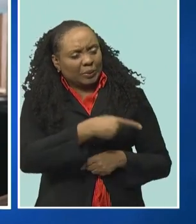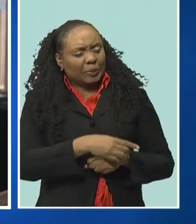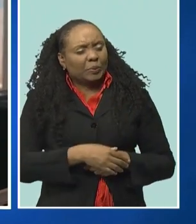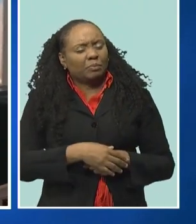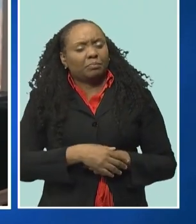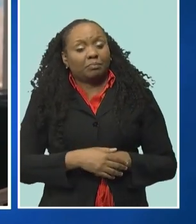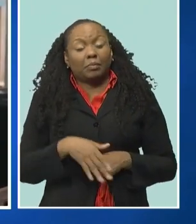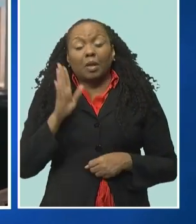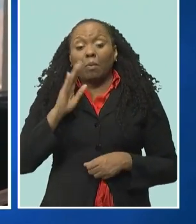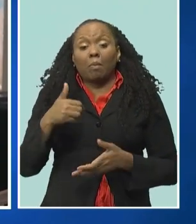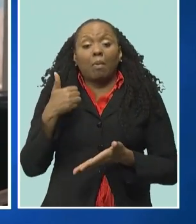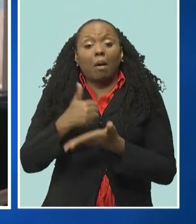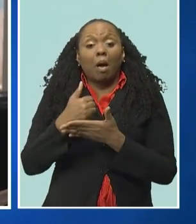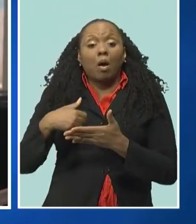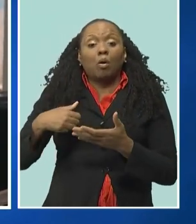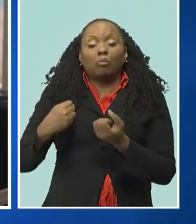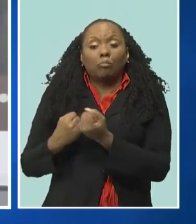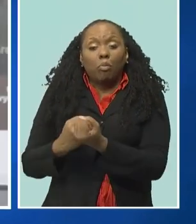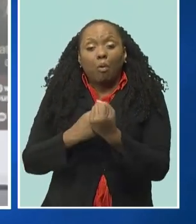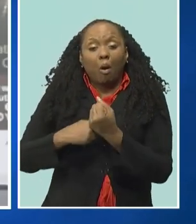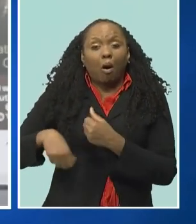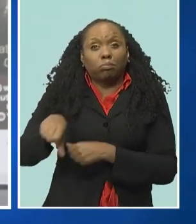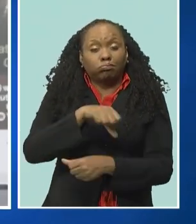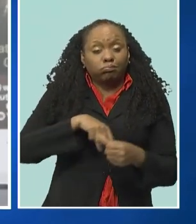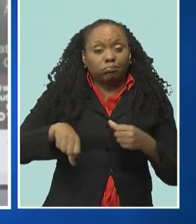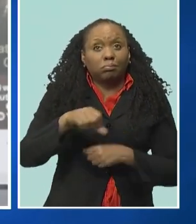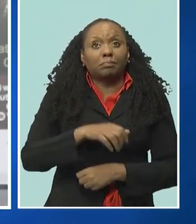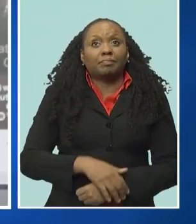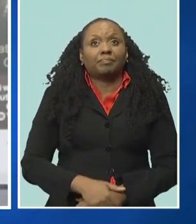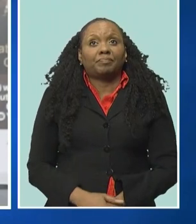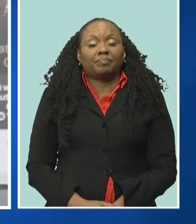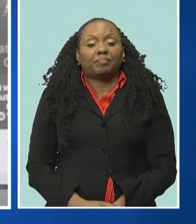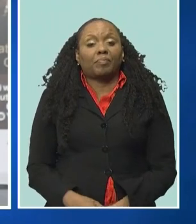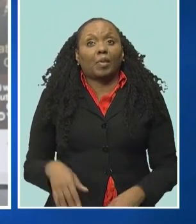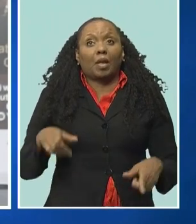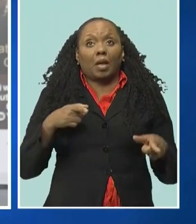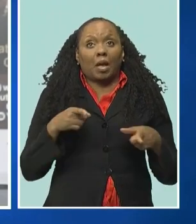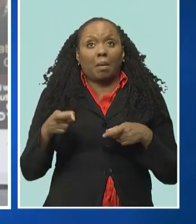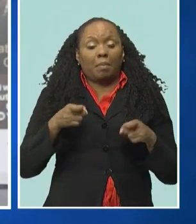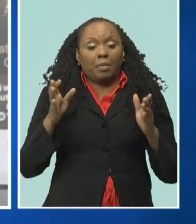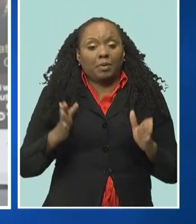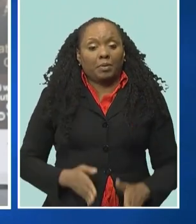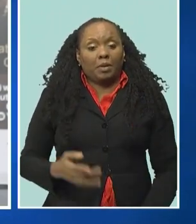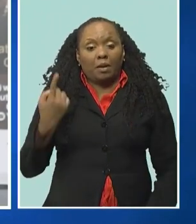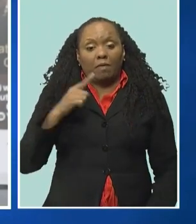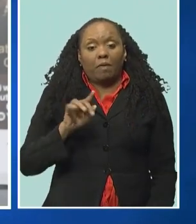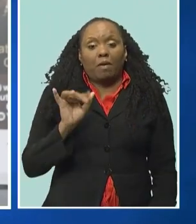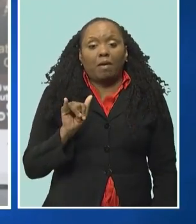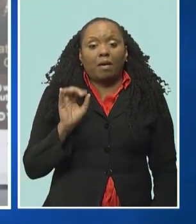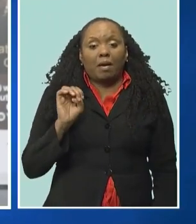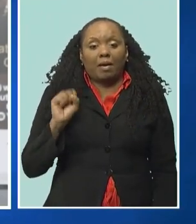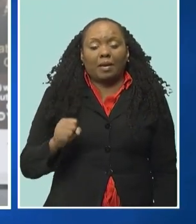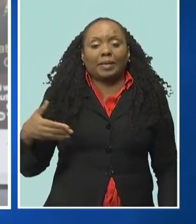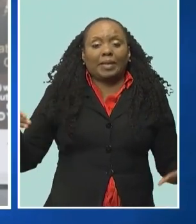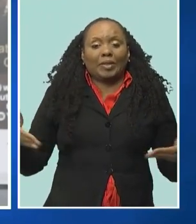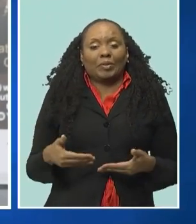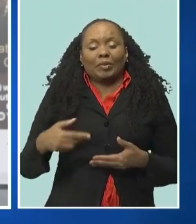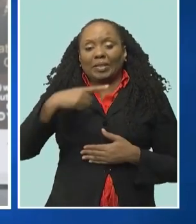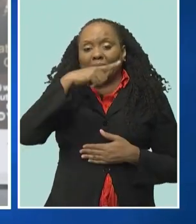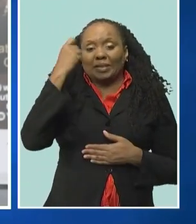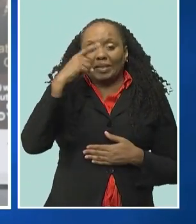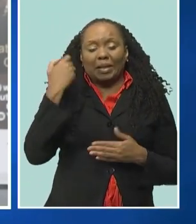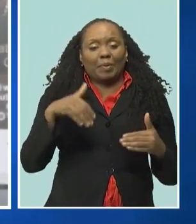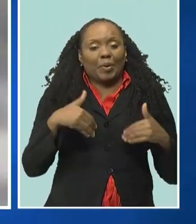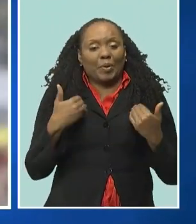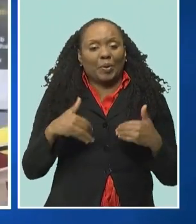they will help to support your business. Meanwhile, manager of Yes, Ryan Mosley introduced the concept of the Summer Youth Enterprise Program to the